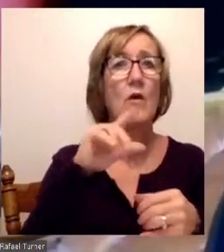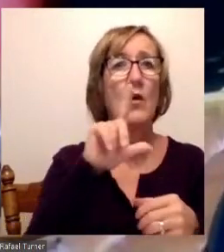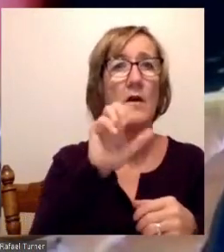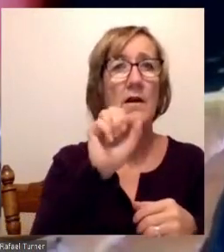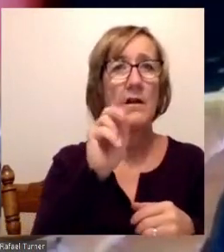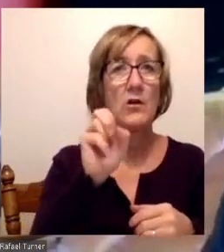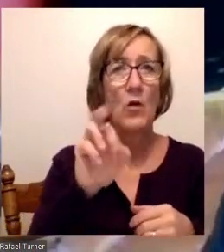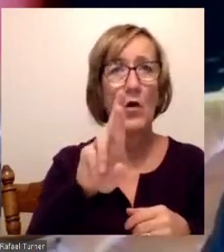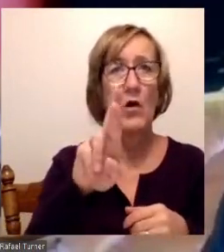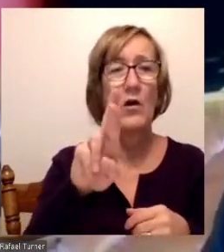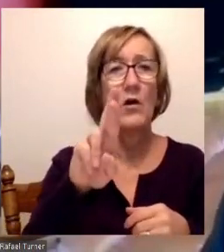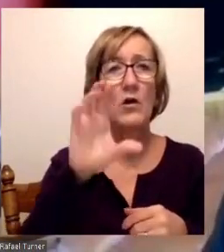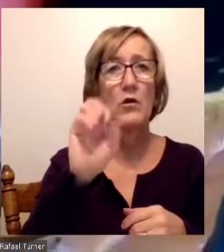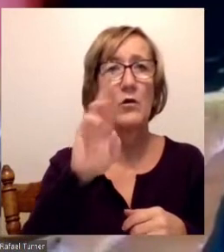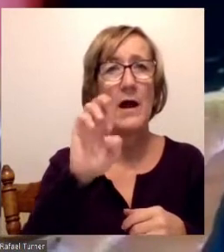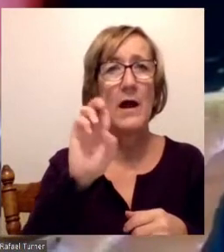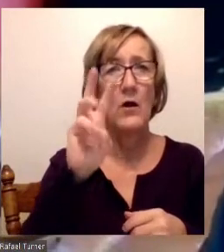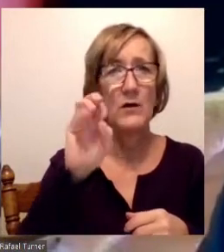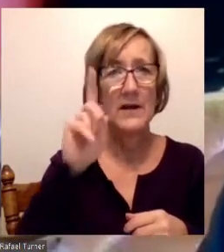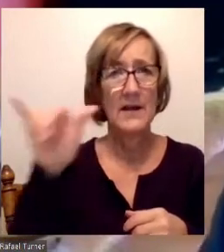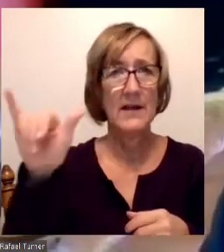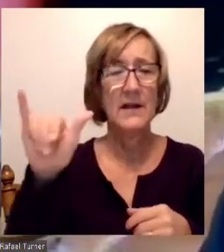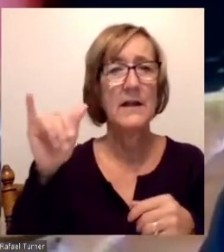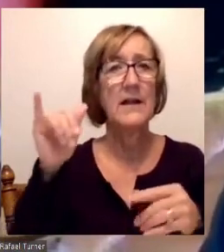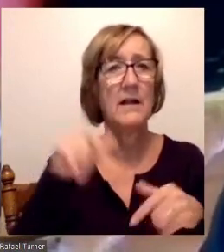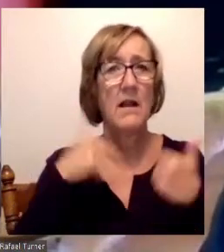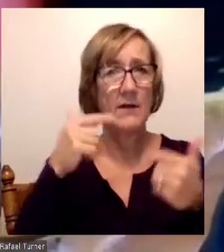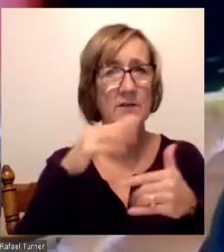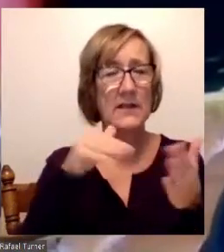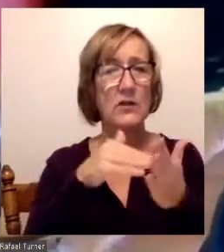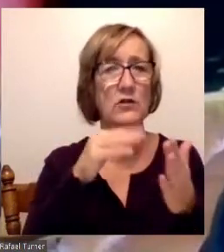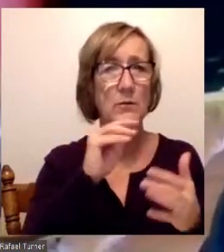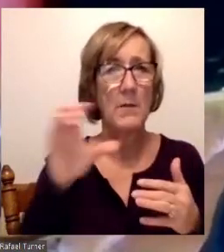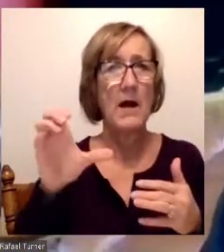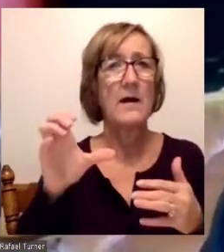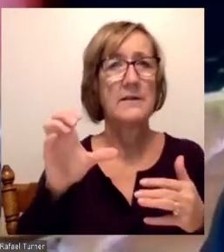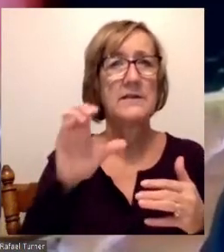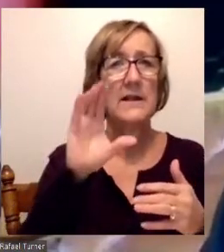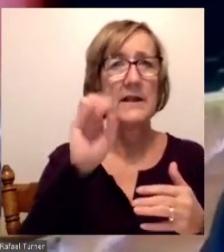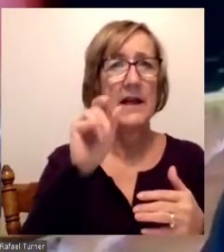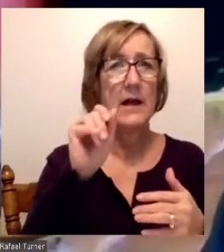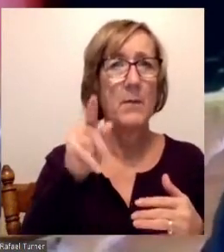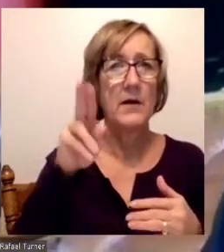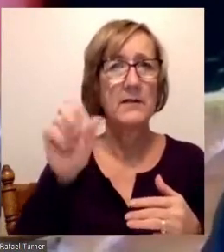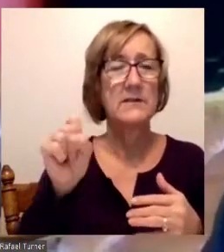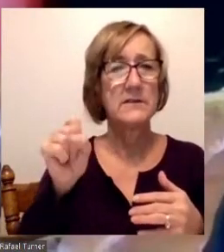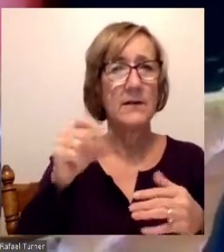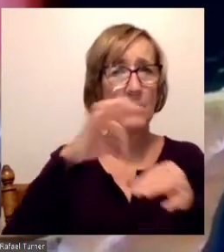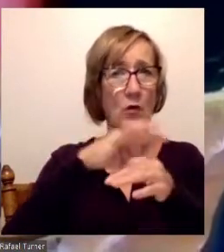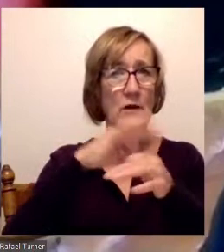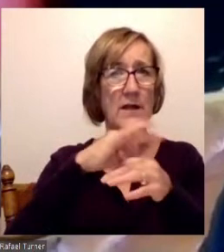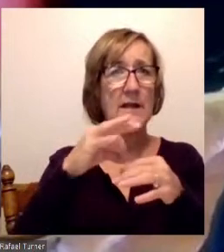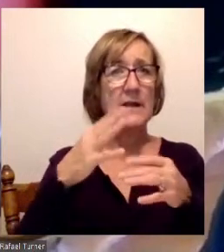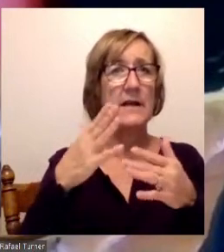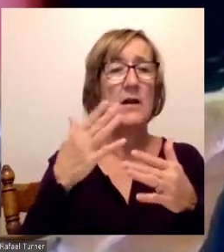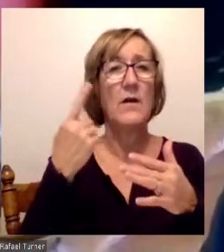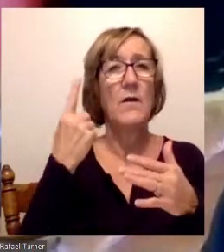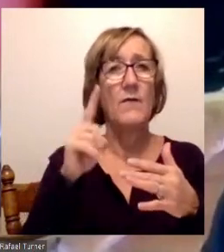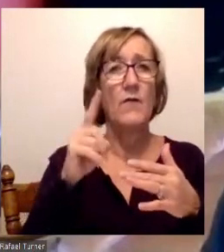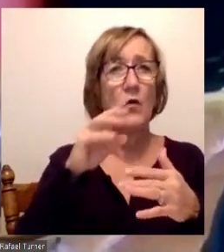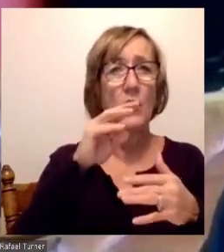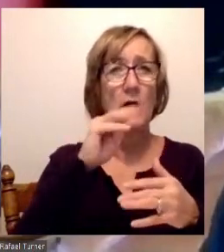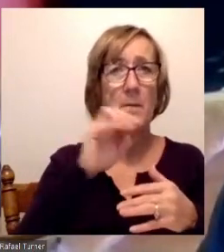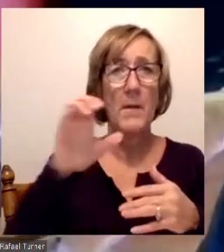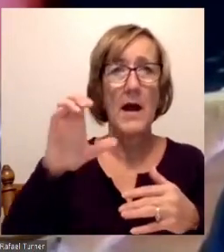Life Center to Mott's main campus and also voting and advocating to expand Mott's footprint in